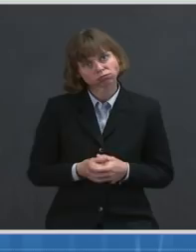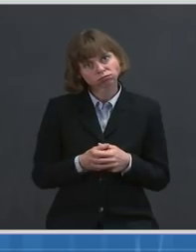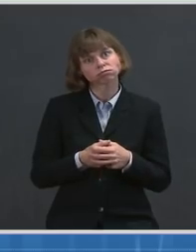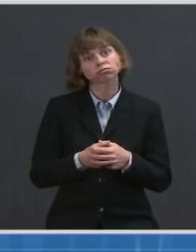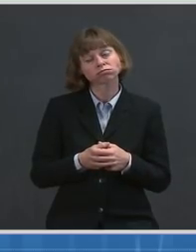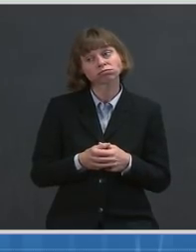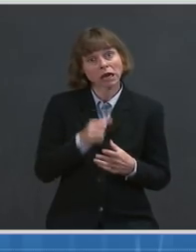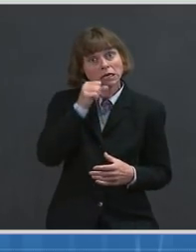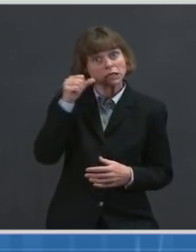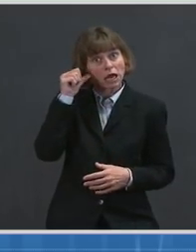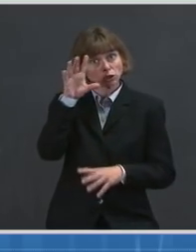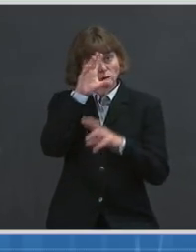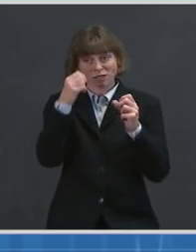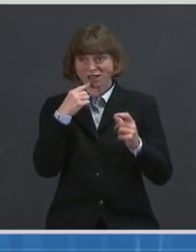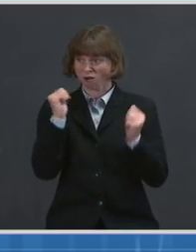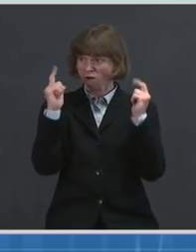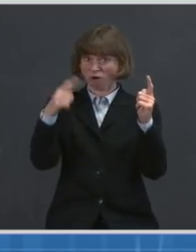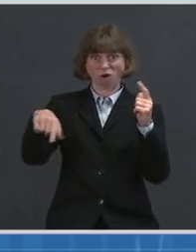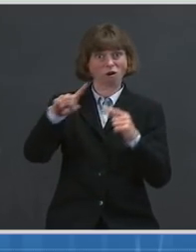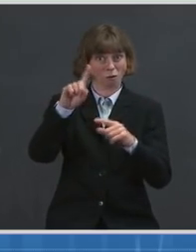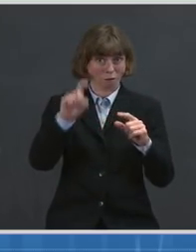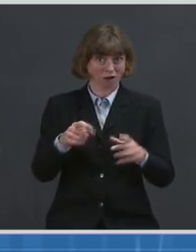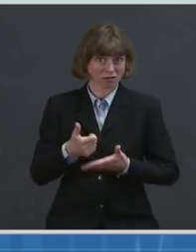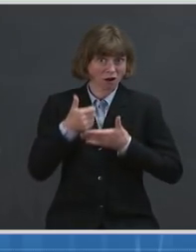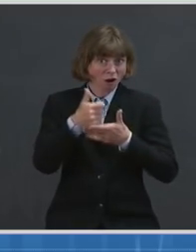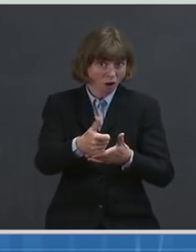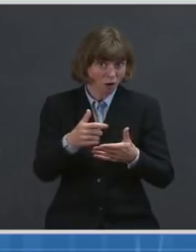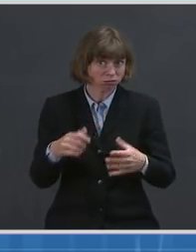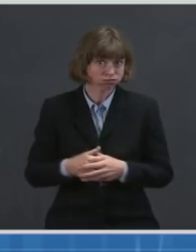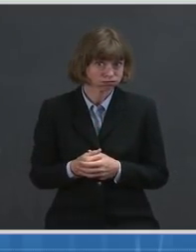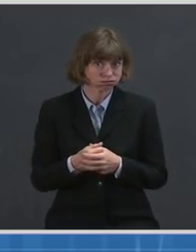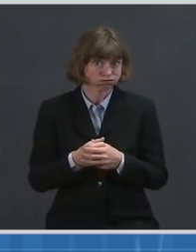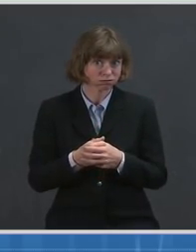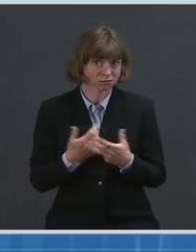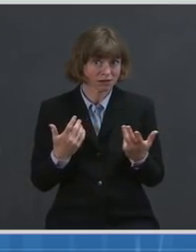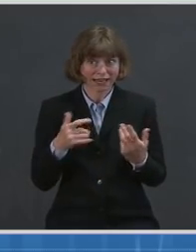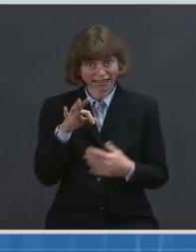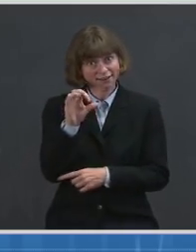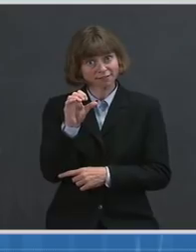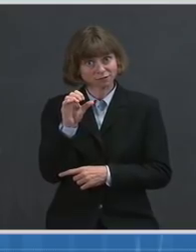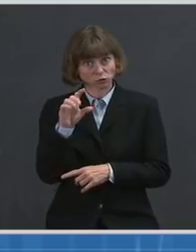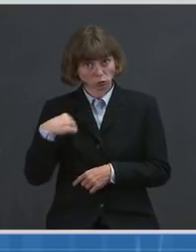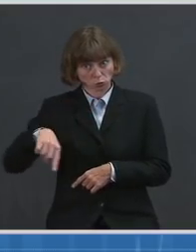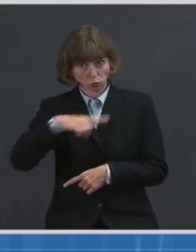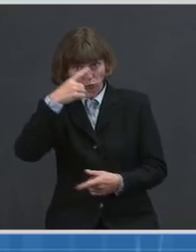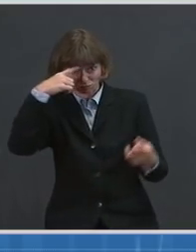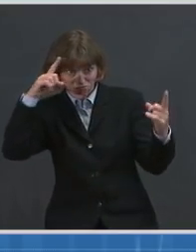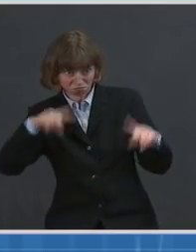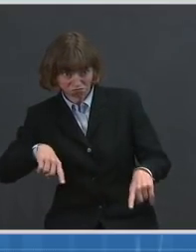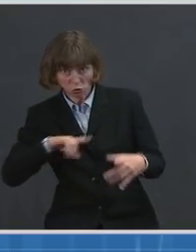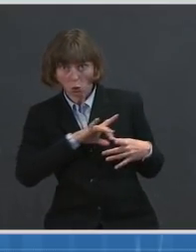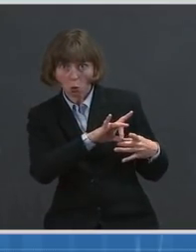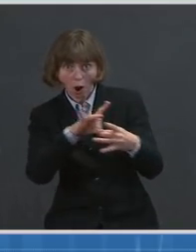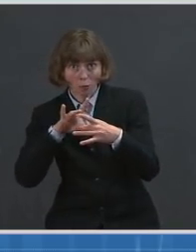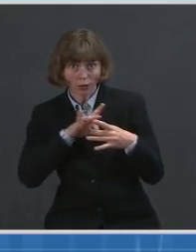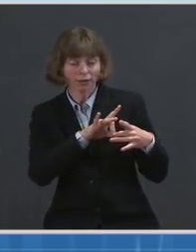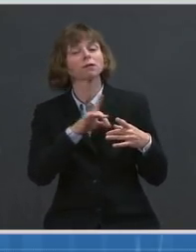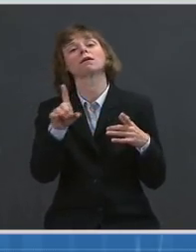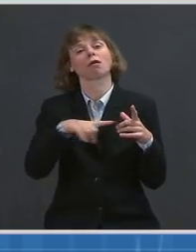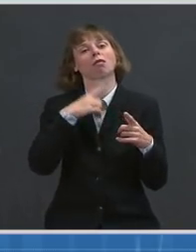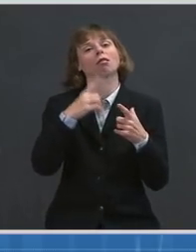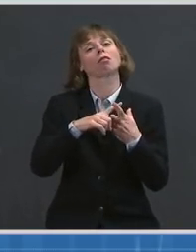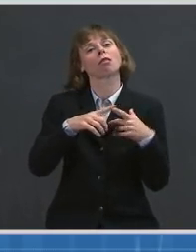us need to do our part, and that if we do, there's a good chance that families and friends will be able to safely gather in small groups